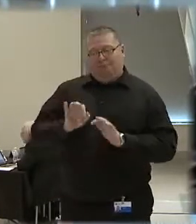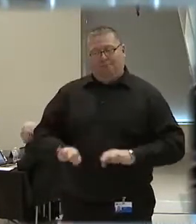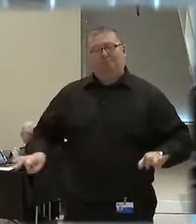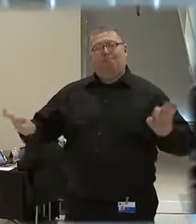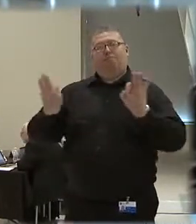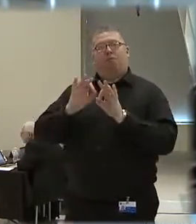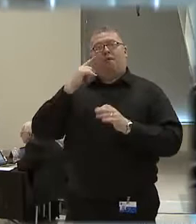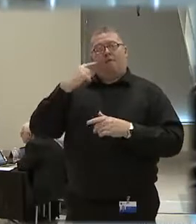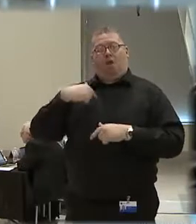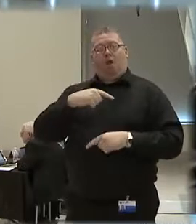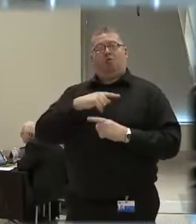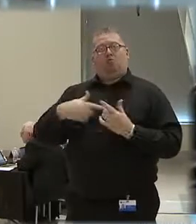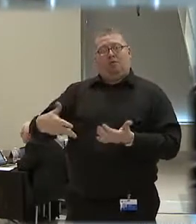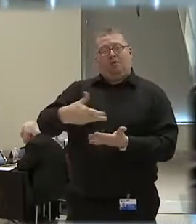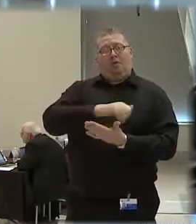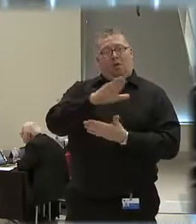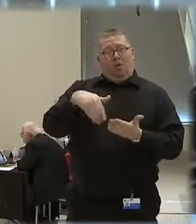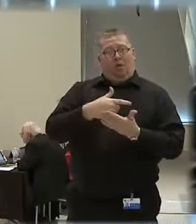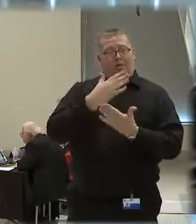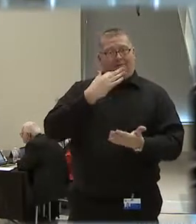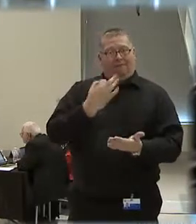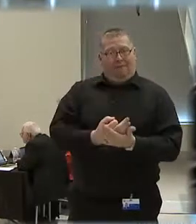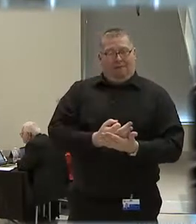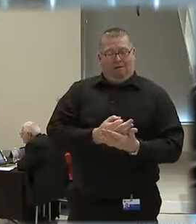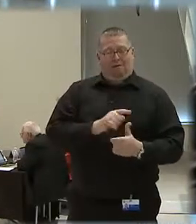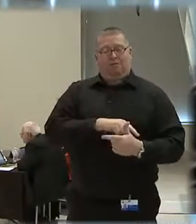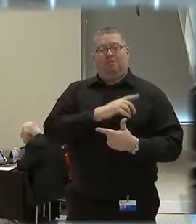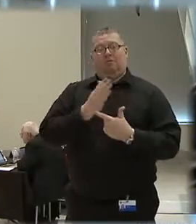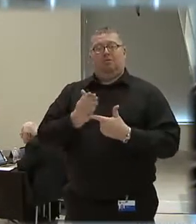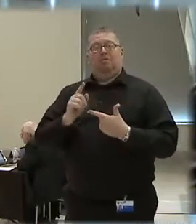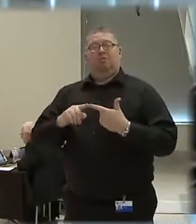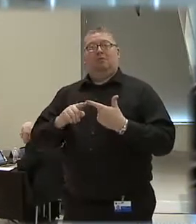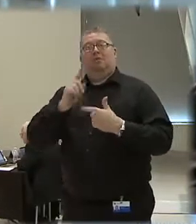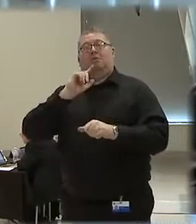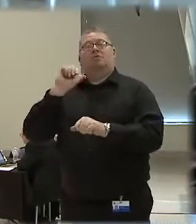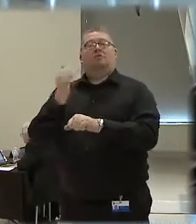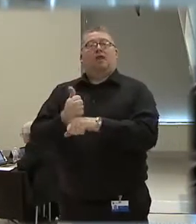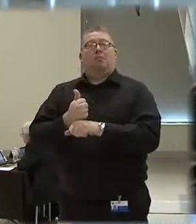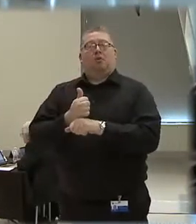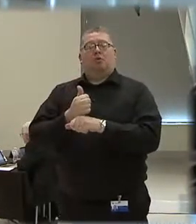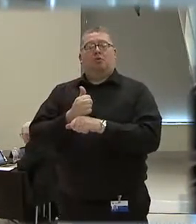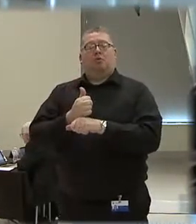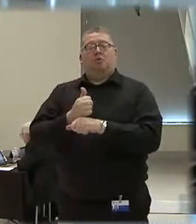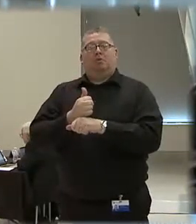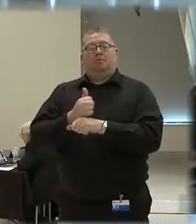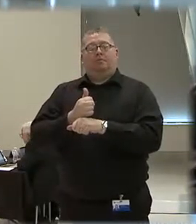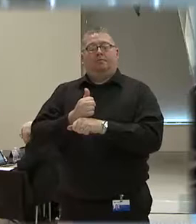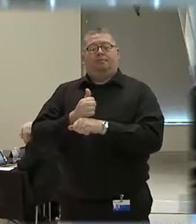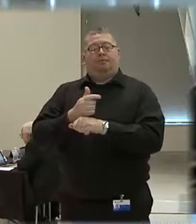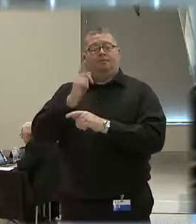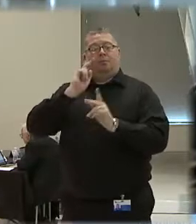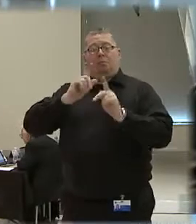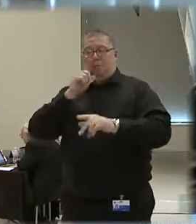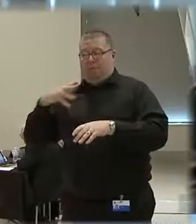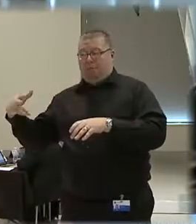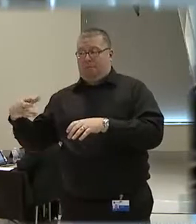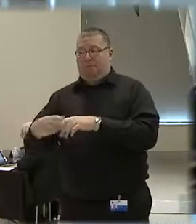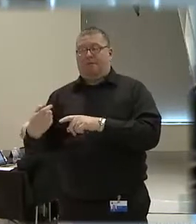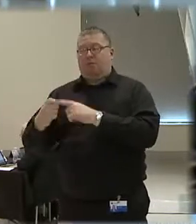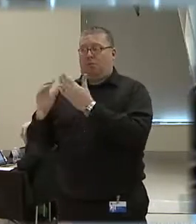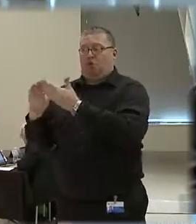tool for us to have to gather facts. The second thing is that it establishes the threshold with a participation from citizens